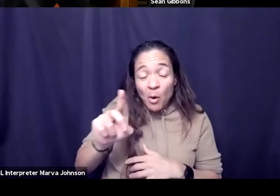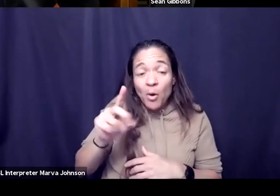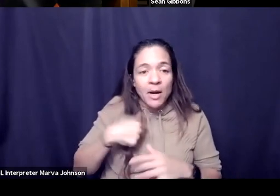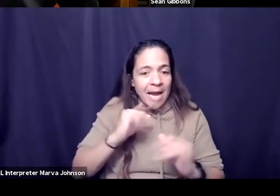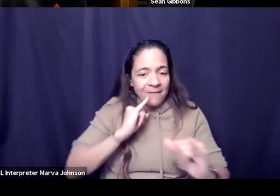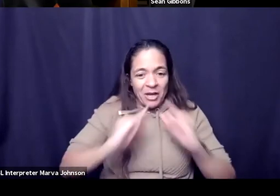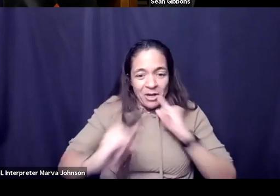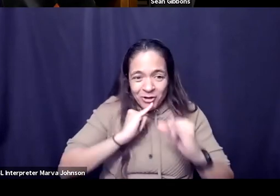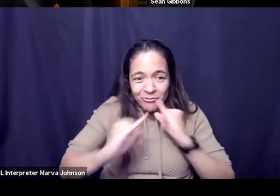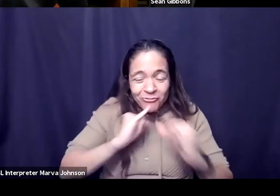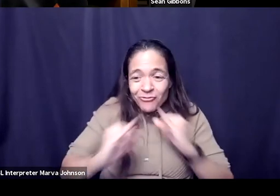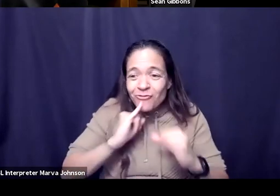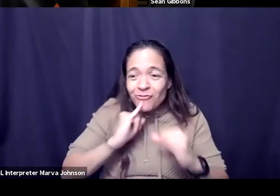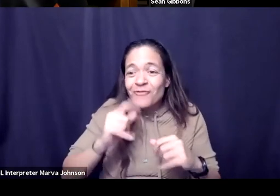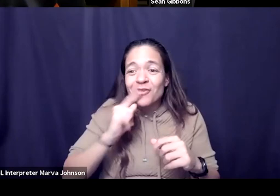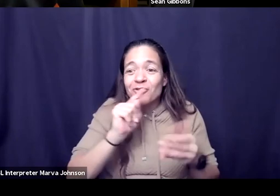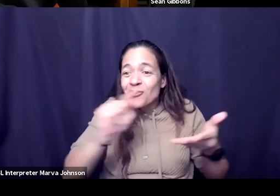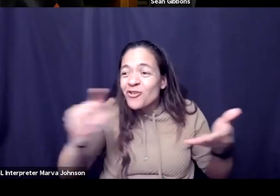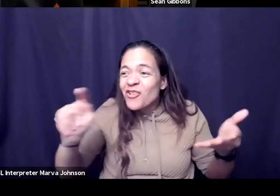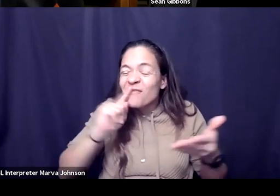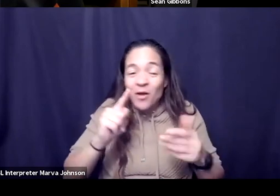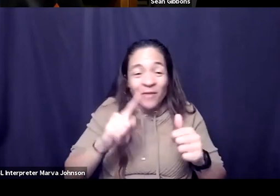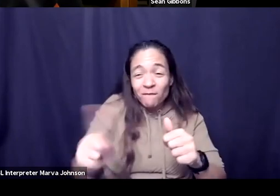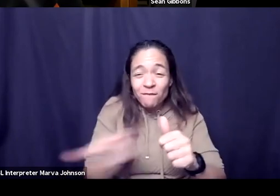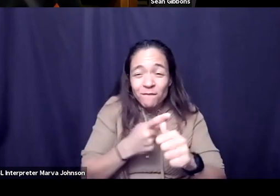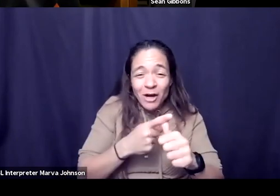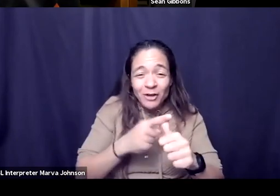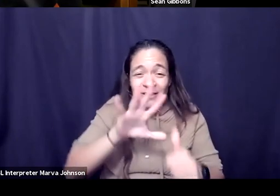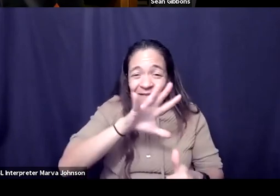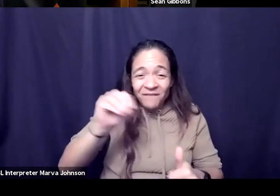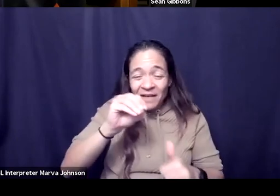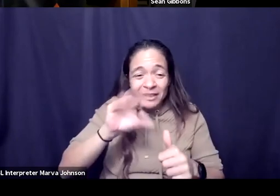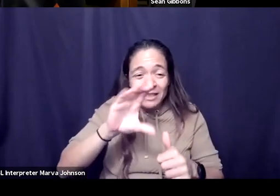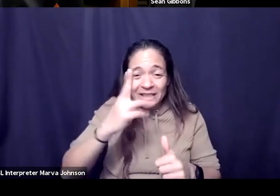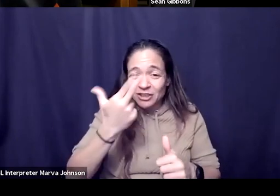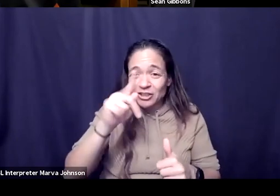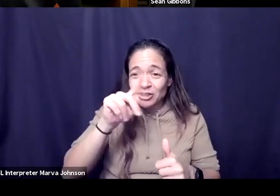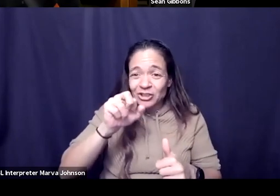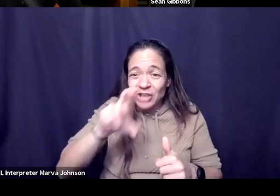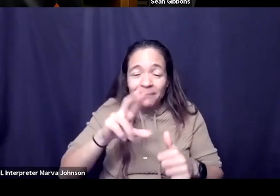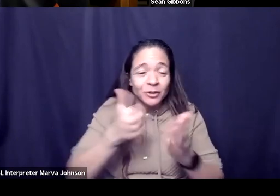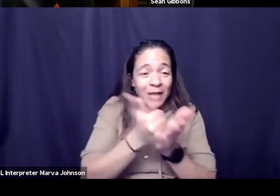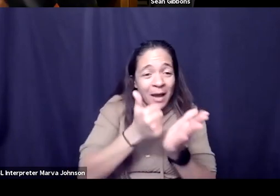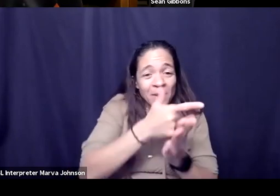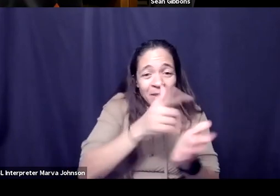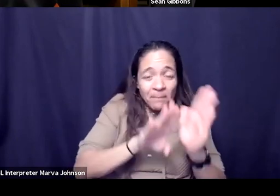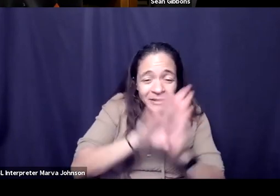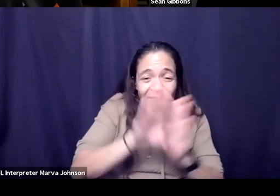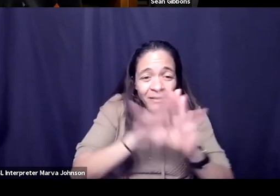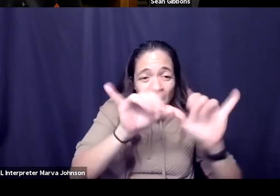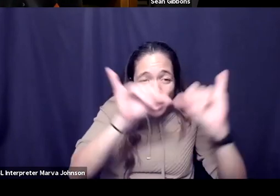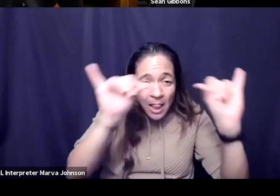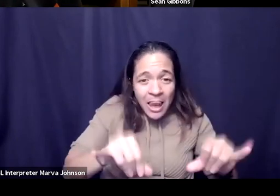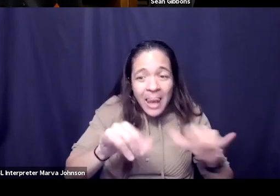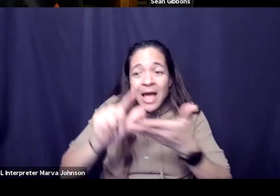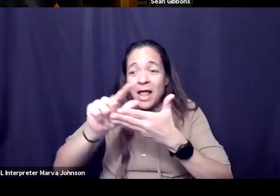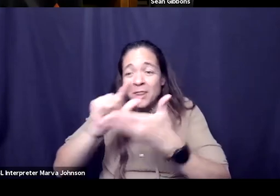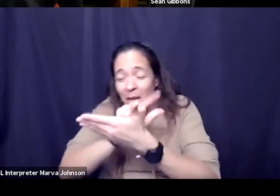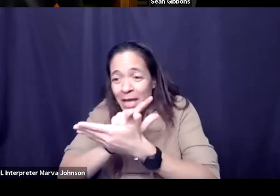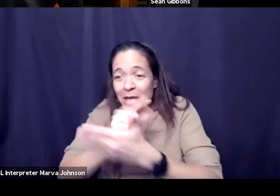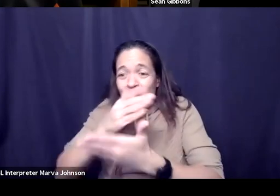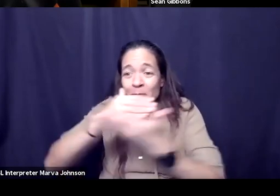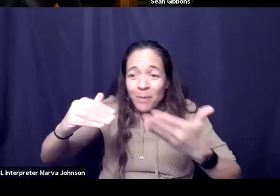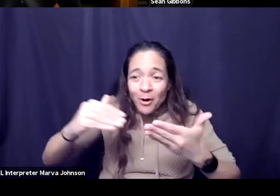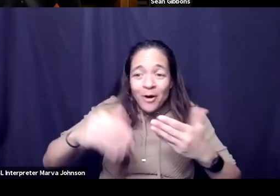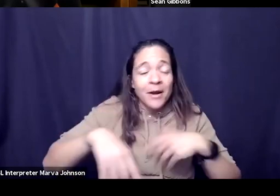all myself for the first 50 or so chapters and putting the systems in place you know those resources those assets the legal agreement what does it mean